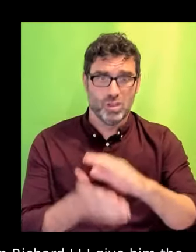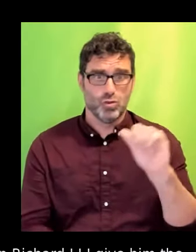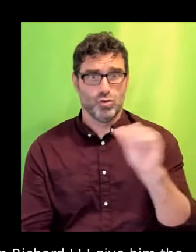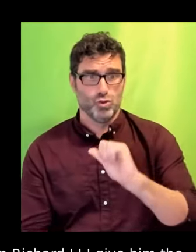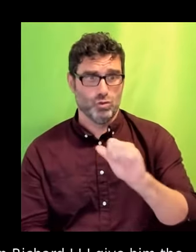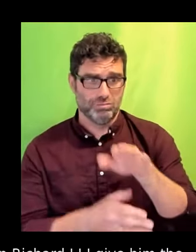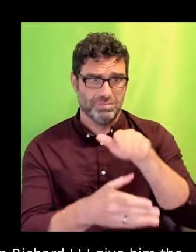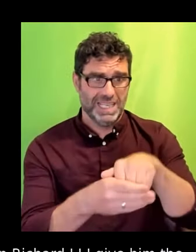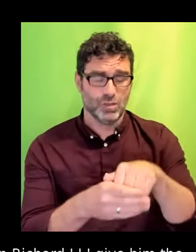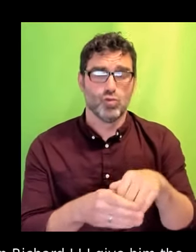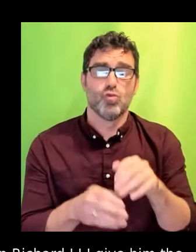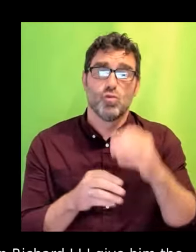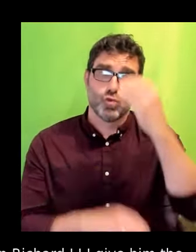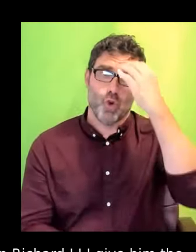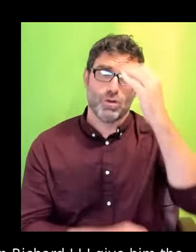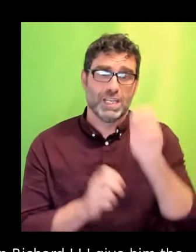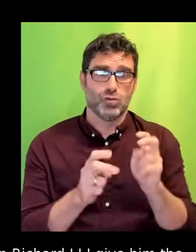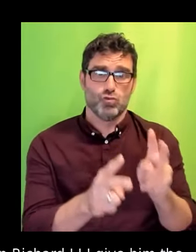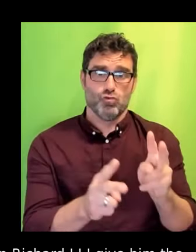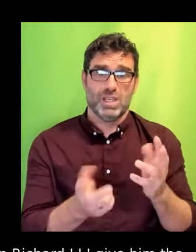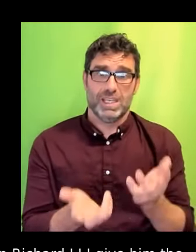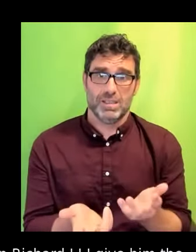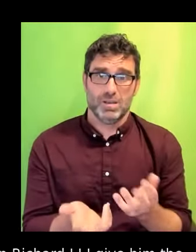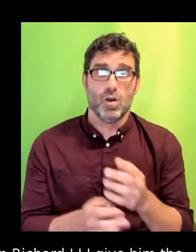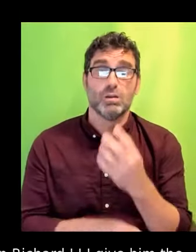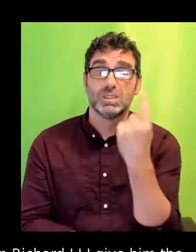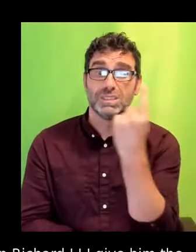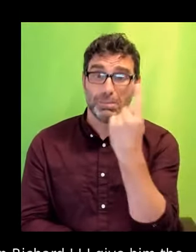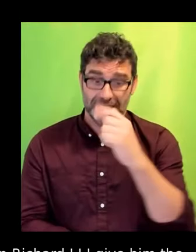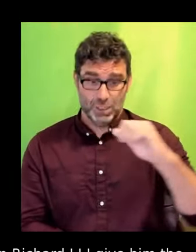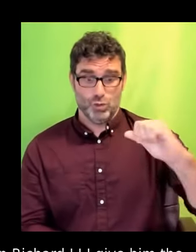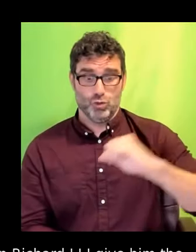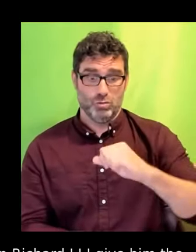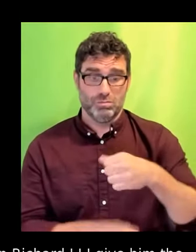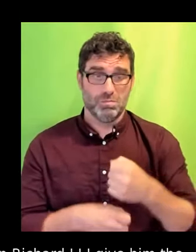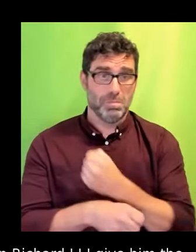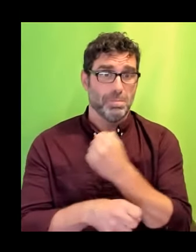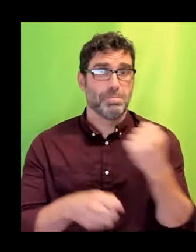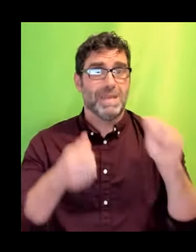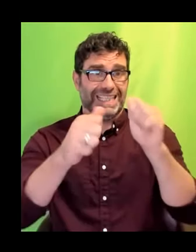Maidley. And when they do, they'll realise she is one of the talents of our time.